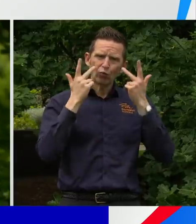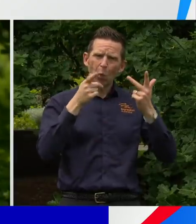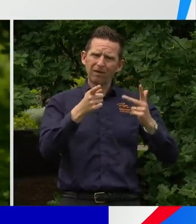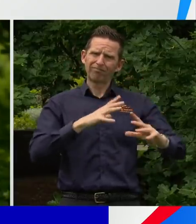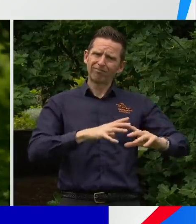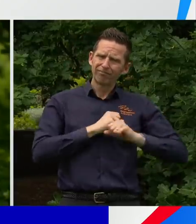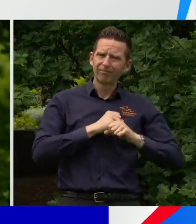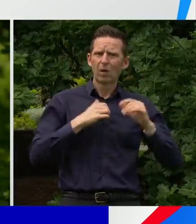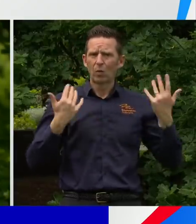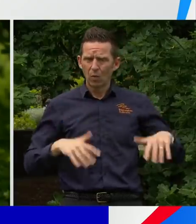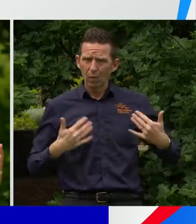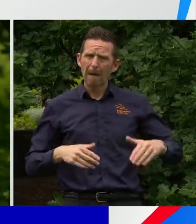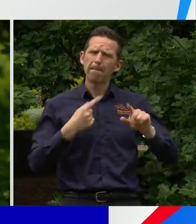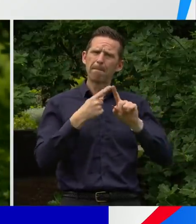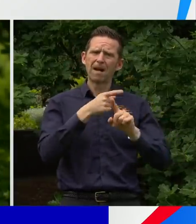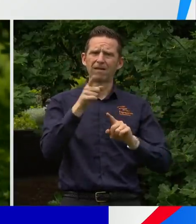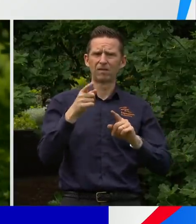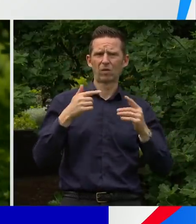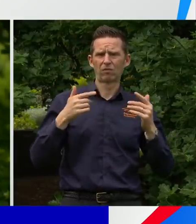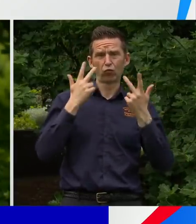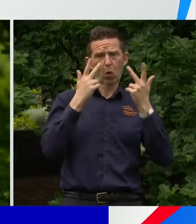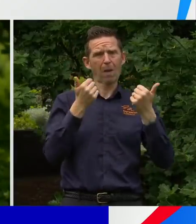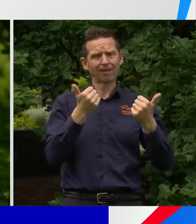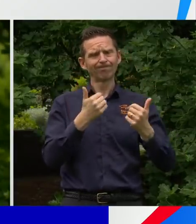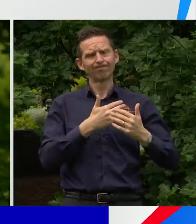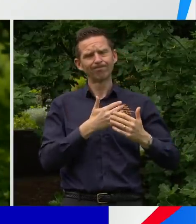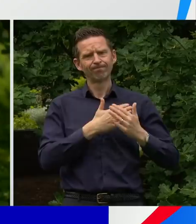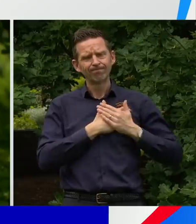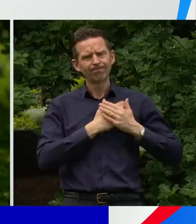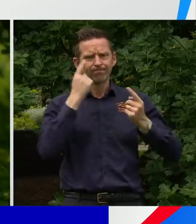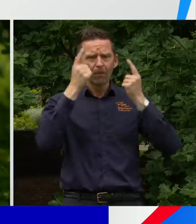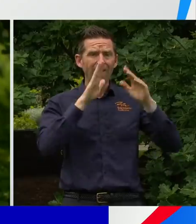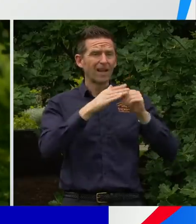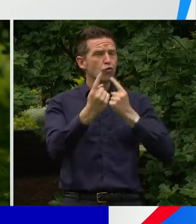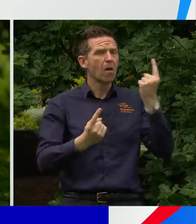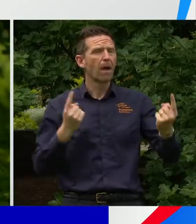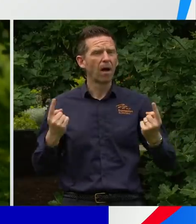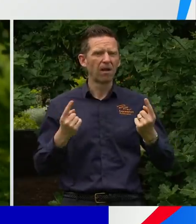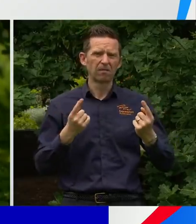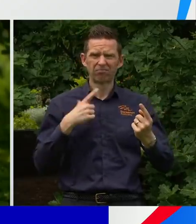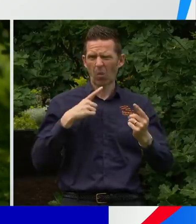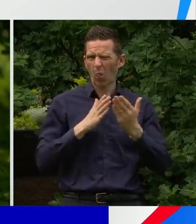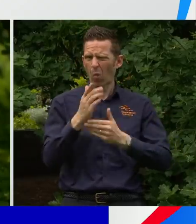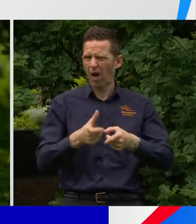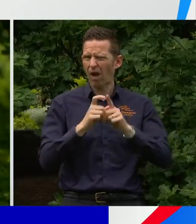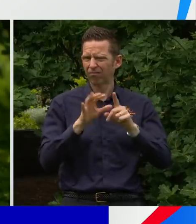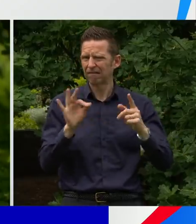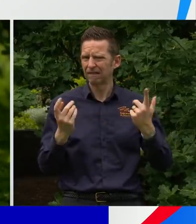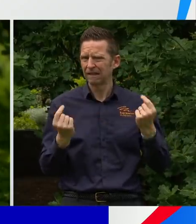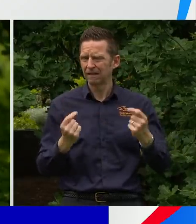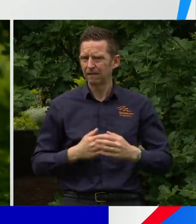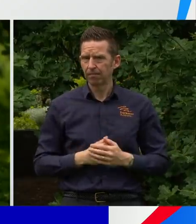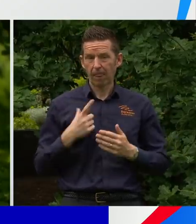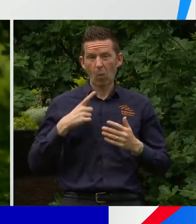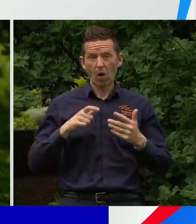but also shown amazing kindness towards each other. And that's why we're able to end the lockdown and